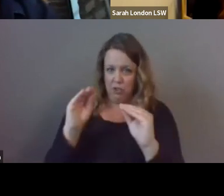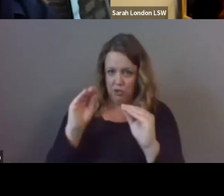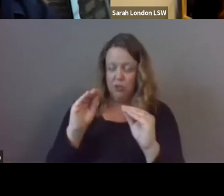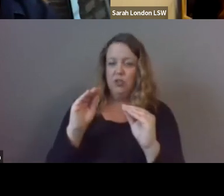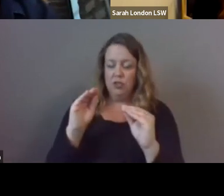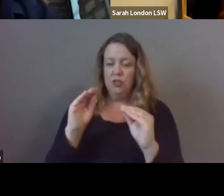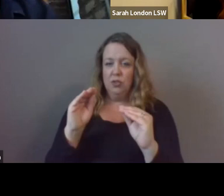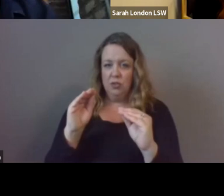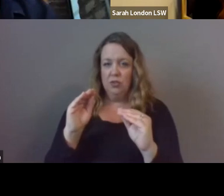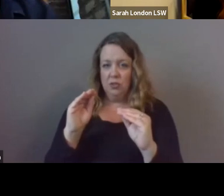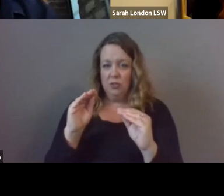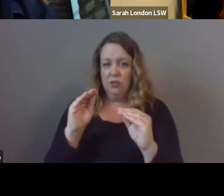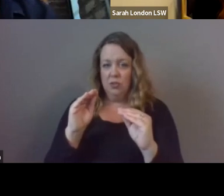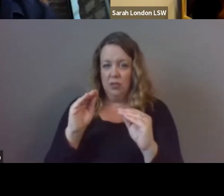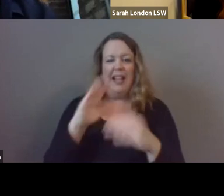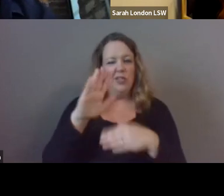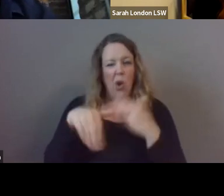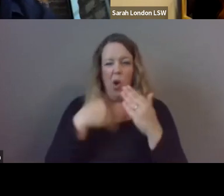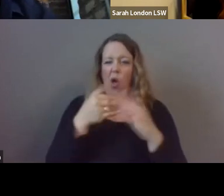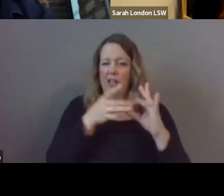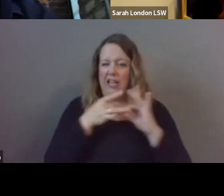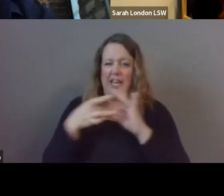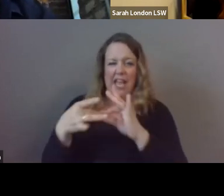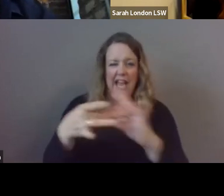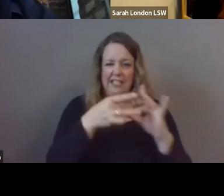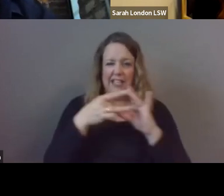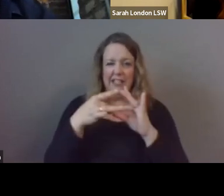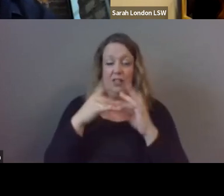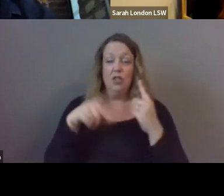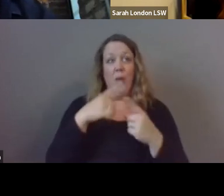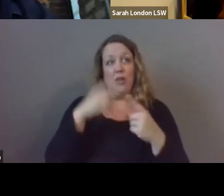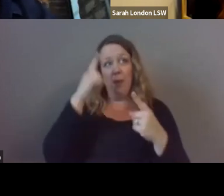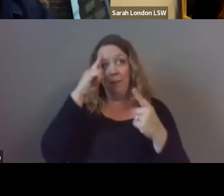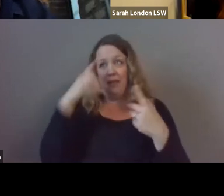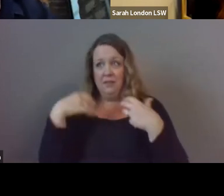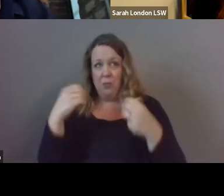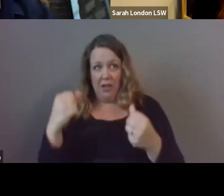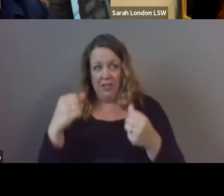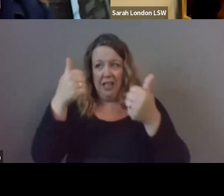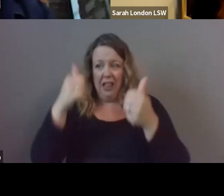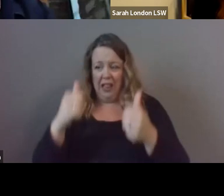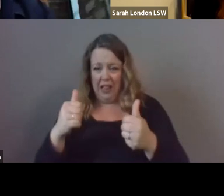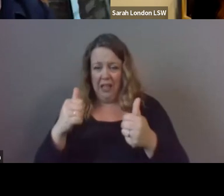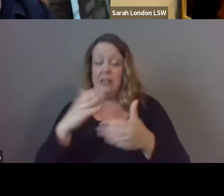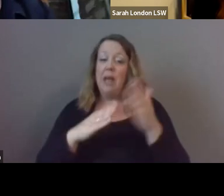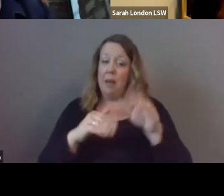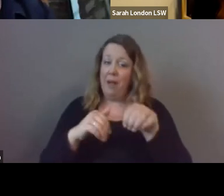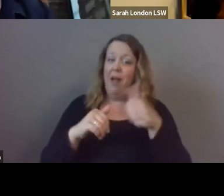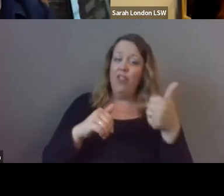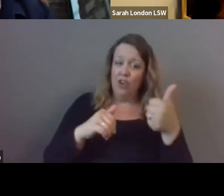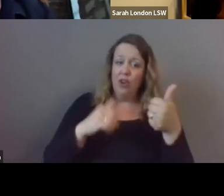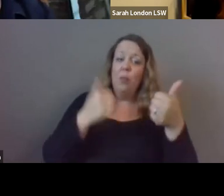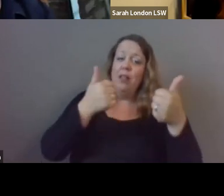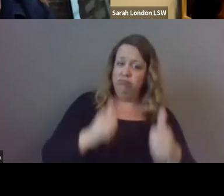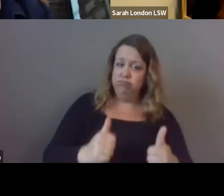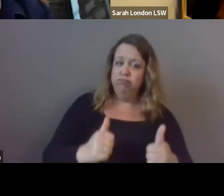it's all interconnected and so when your mental wellness starts to falter so do some of the other aspects of wellness